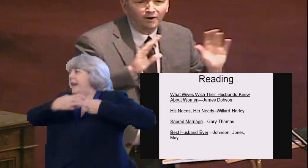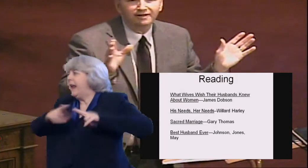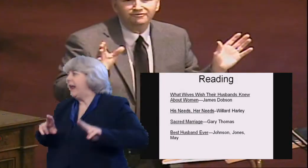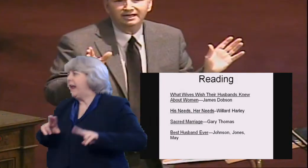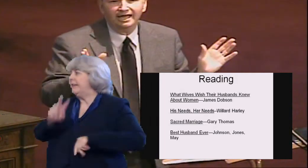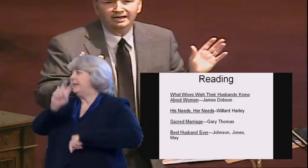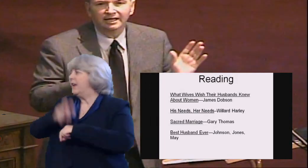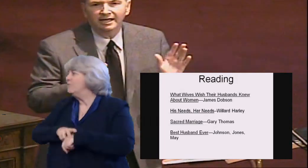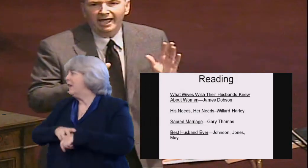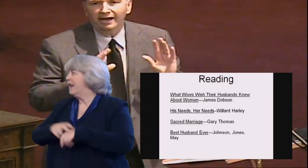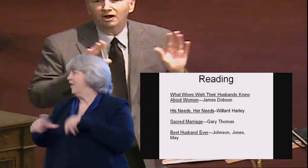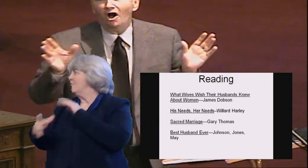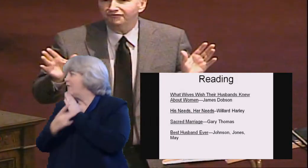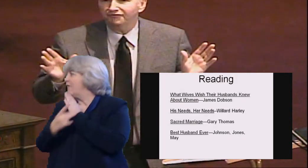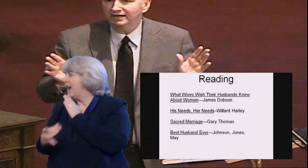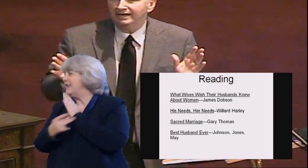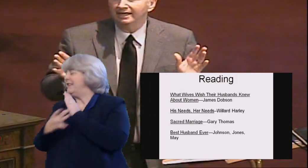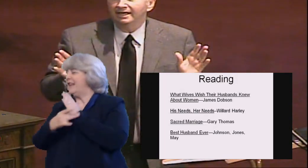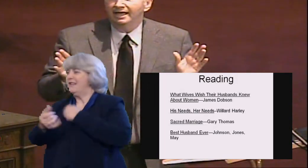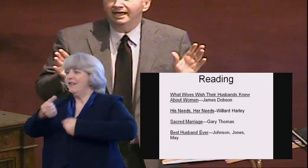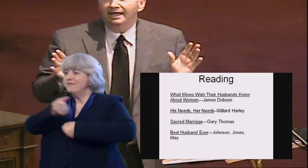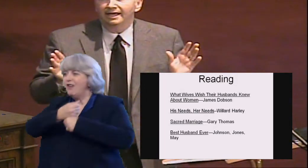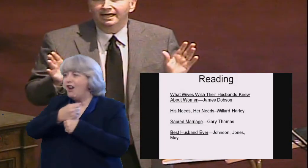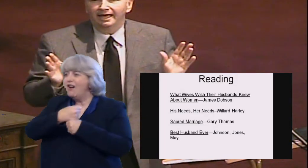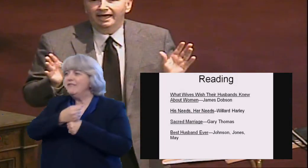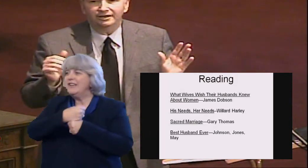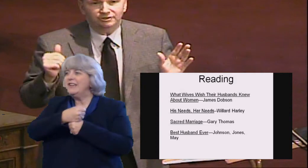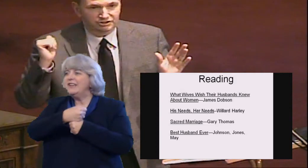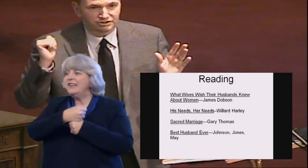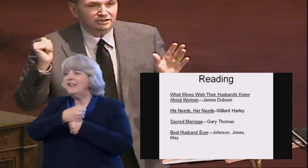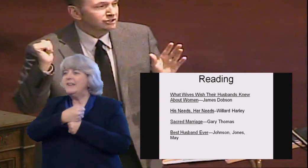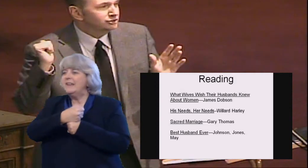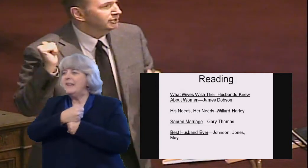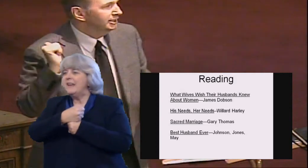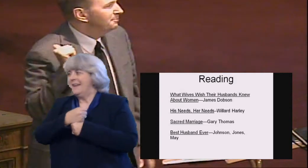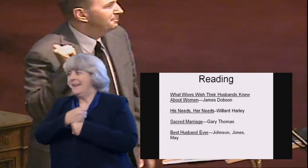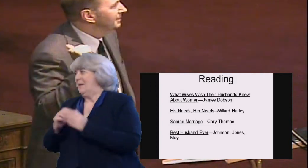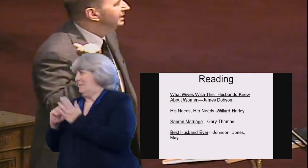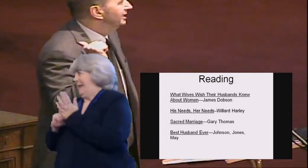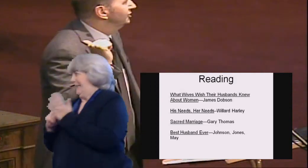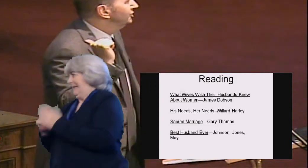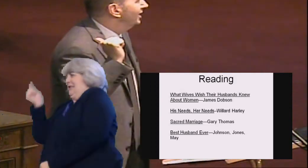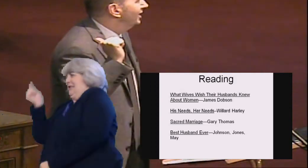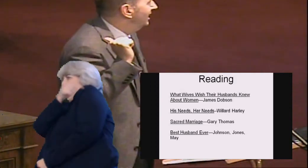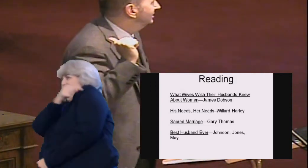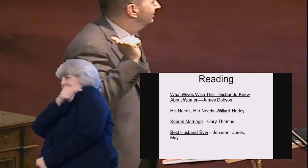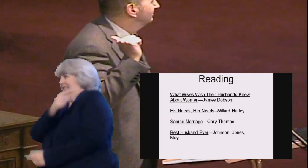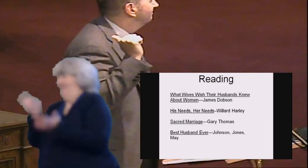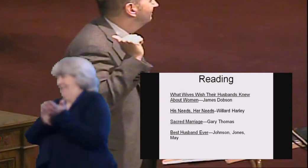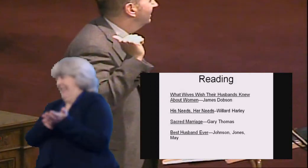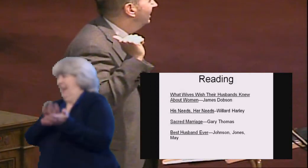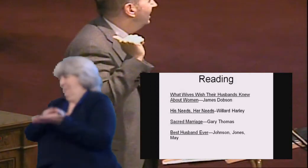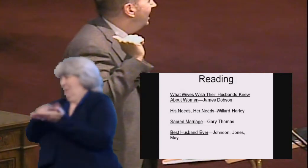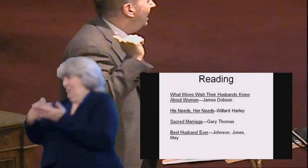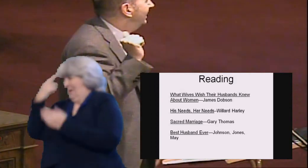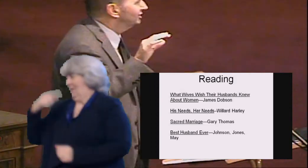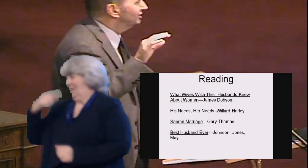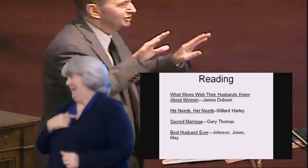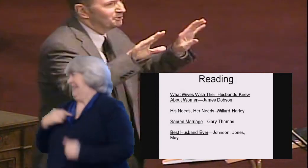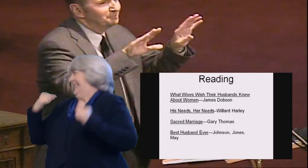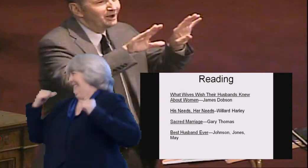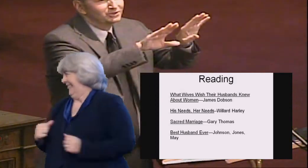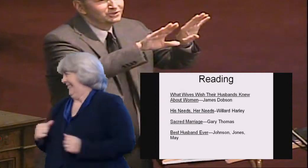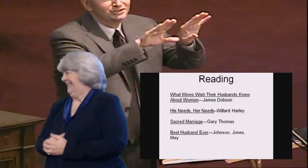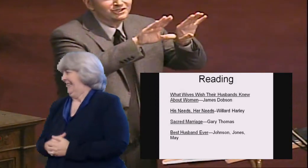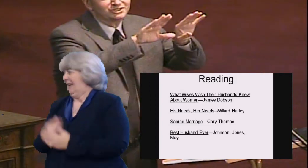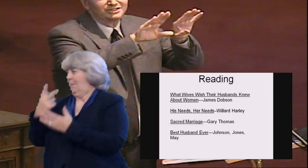gravy and coffee. And she's going to get up in a minute and do that. And he says,